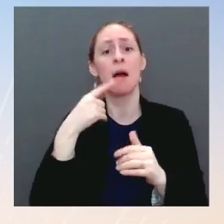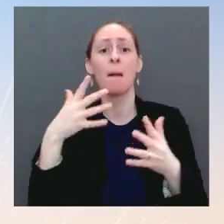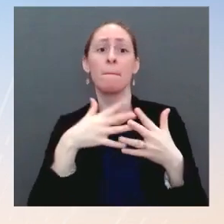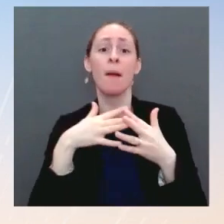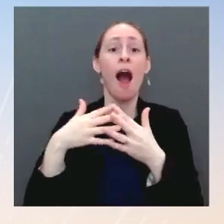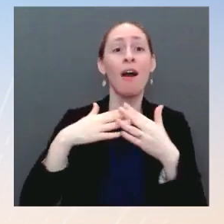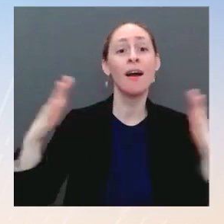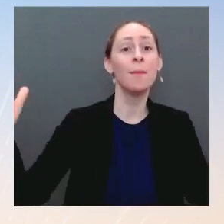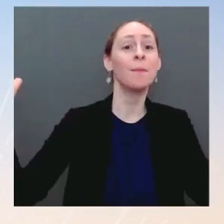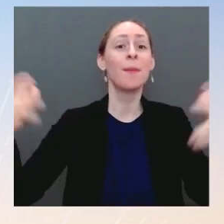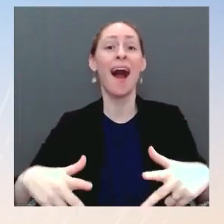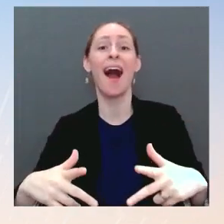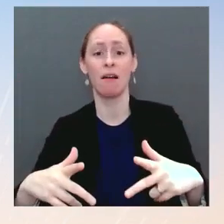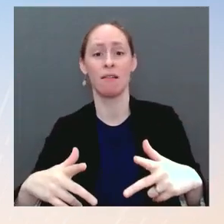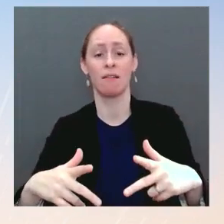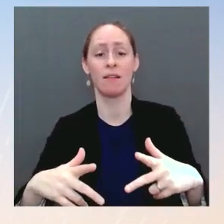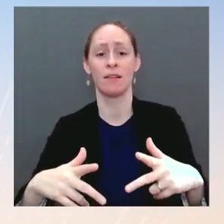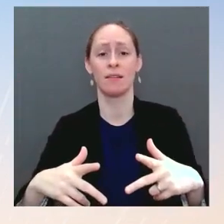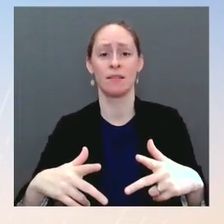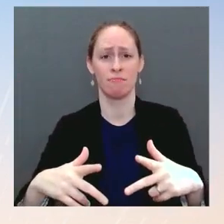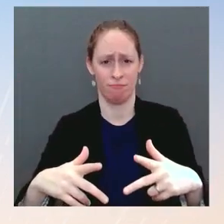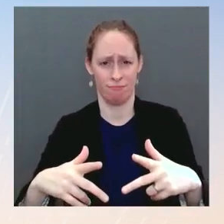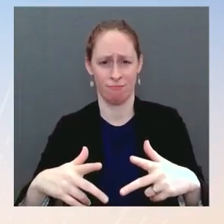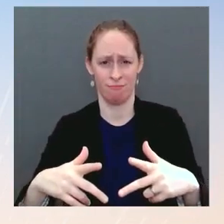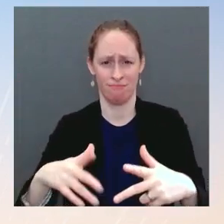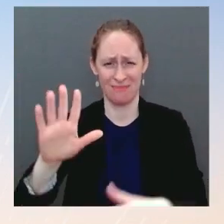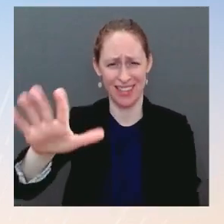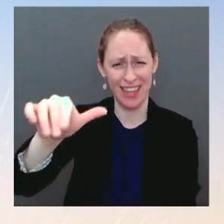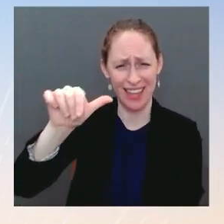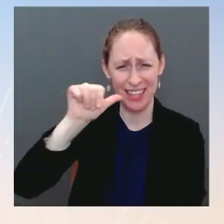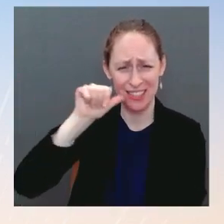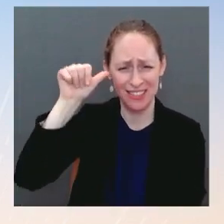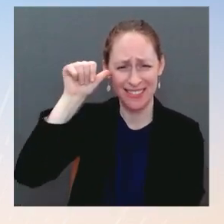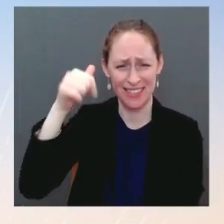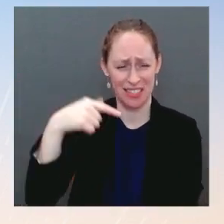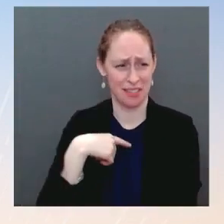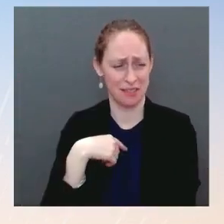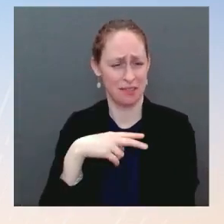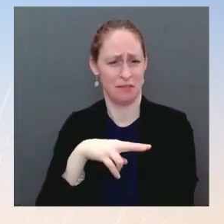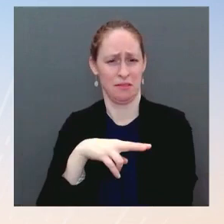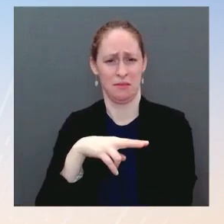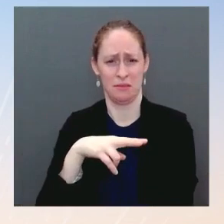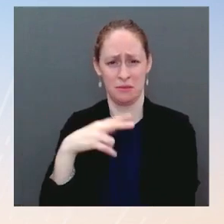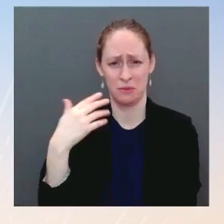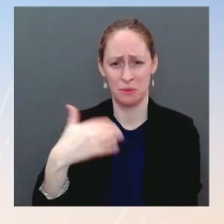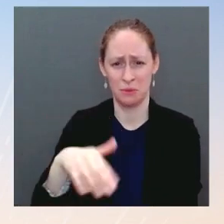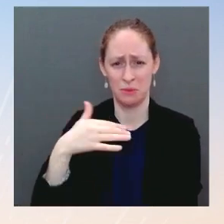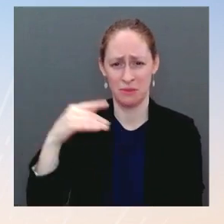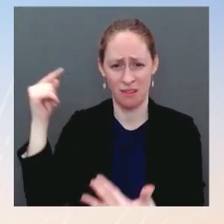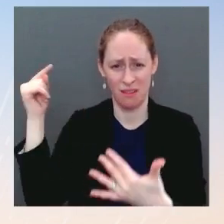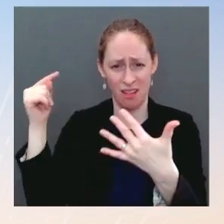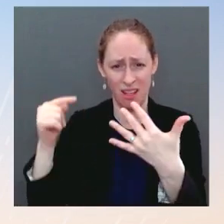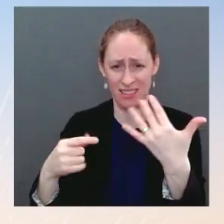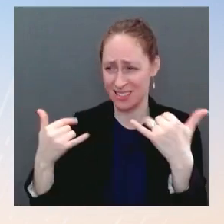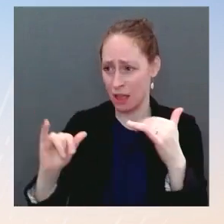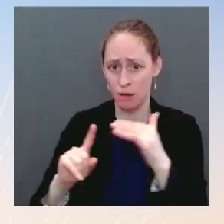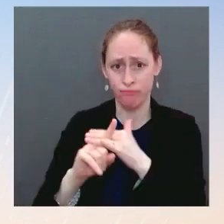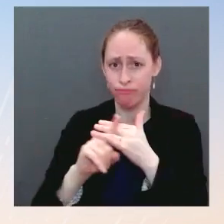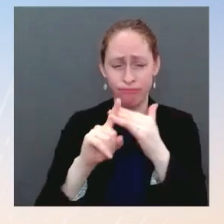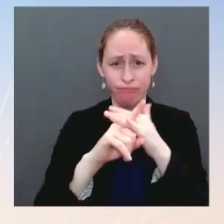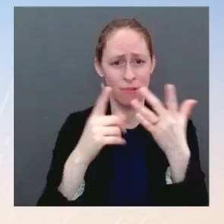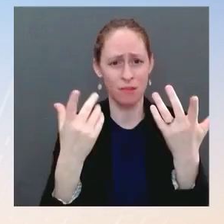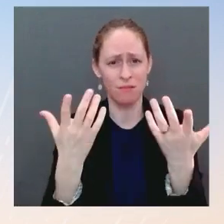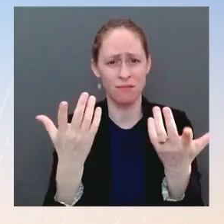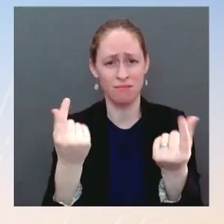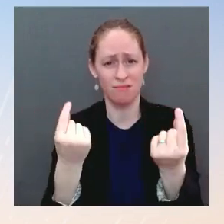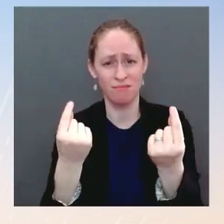much happening in the world. Is this what America-backed means? Ms. Well, ISIS has been a terrorist organization for many